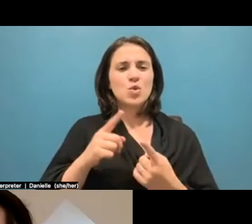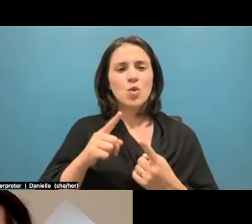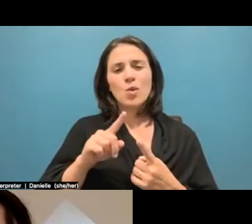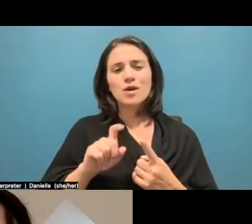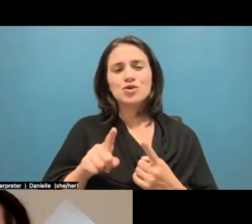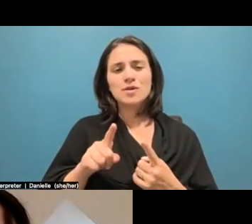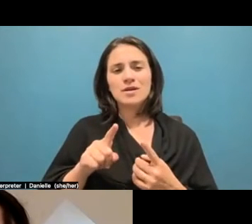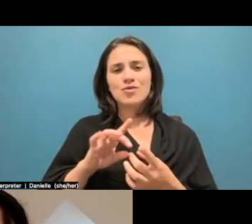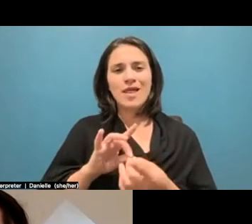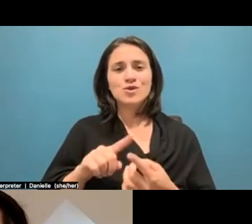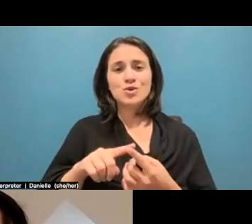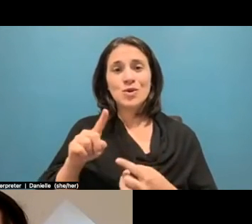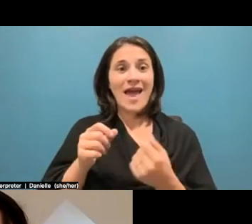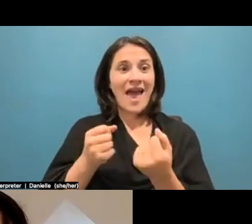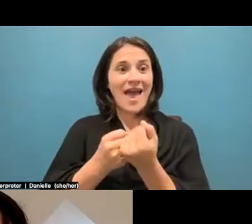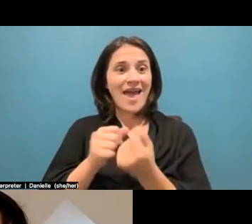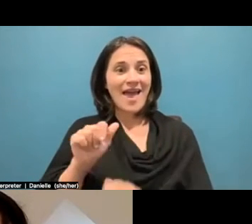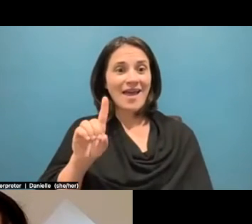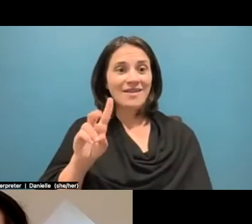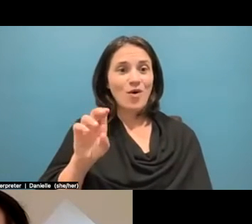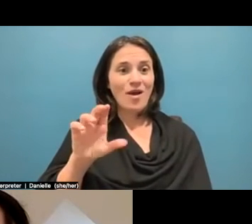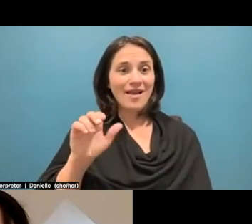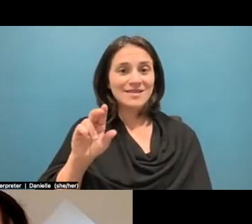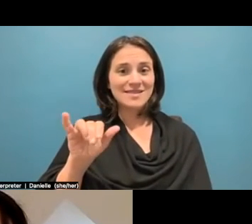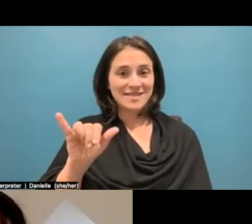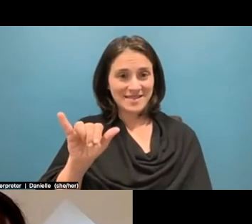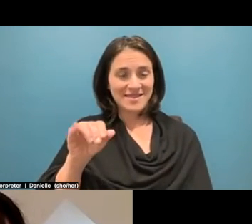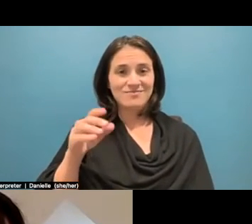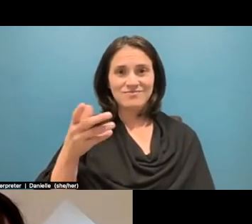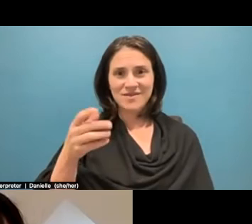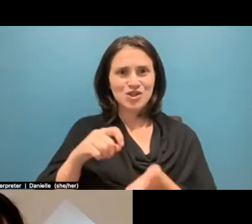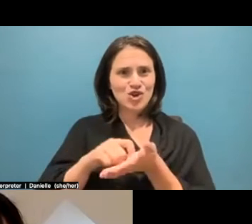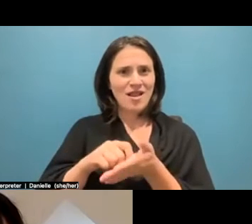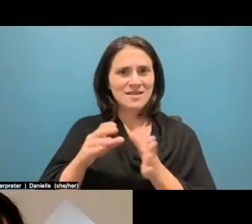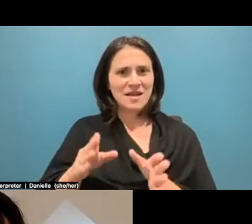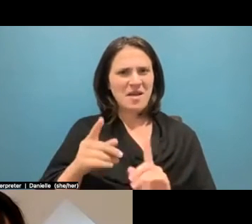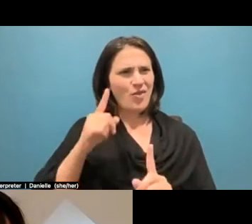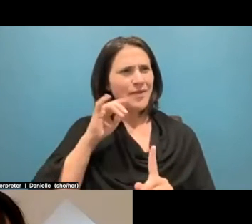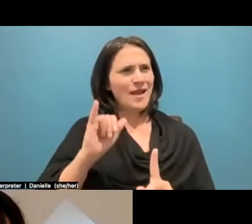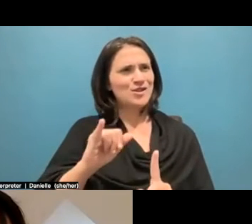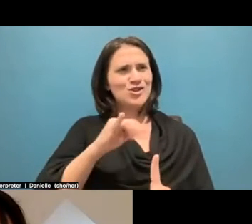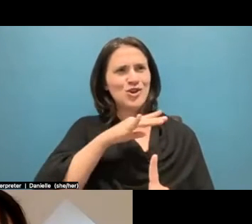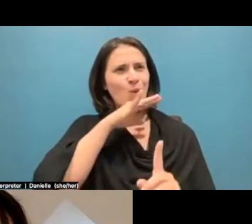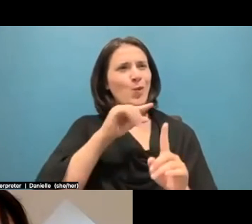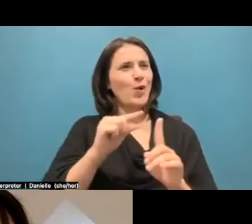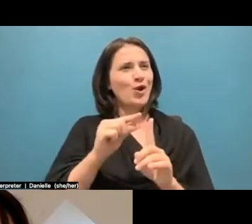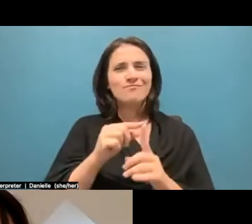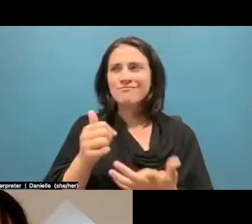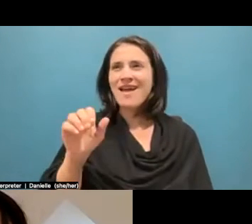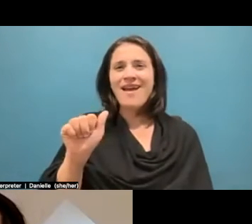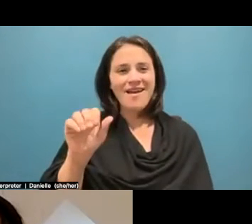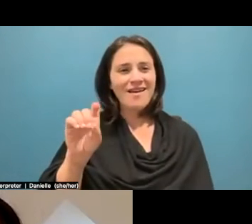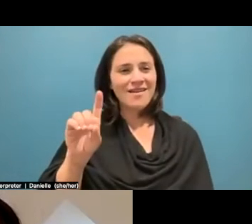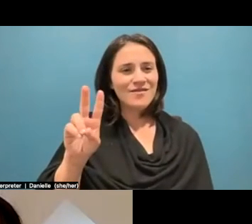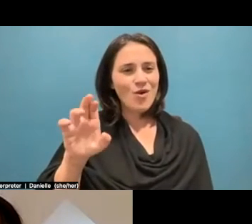I never knew that was a dirty word. In journalism, which is a wild concept. Because if